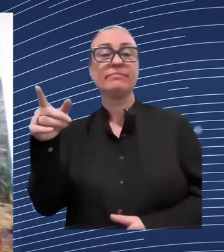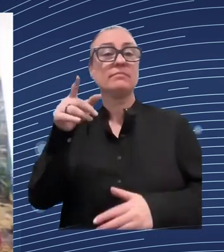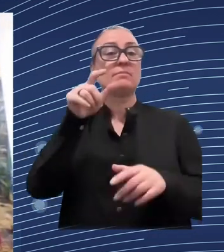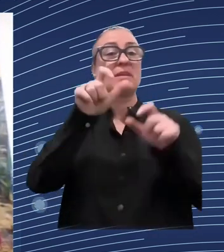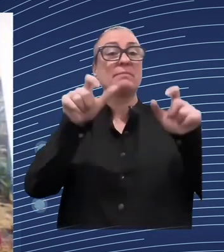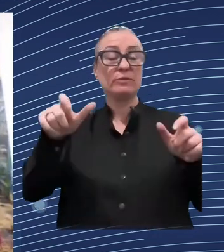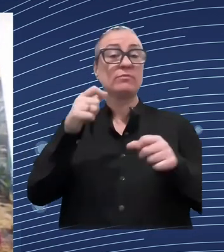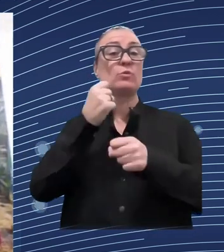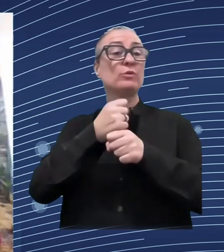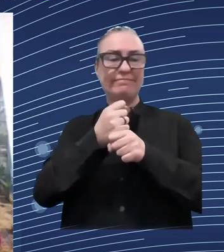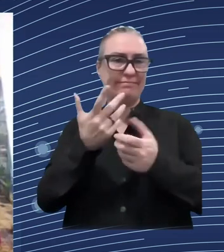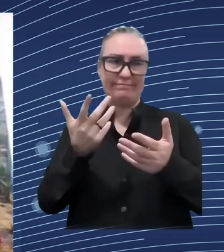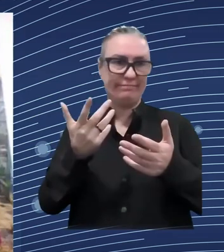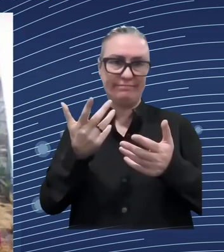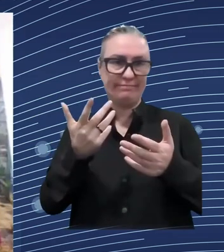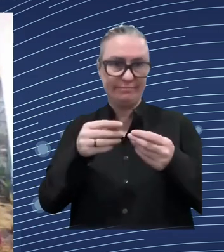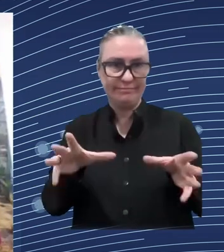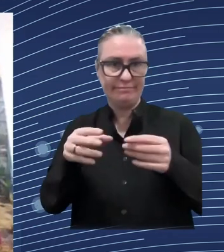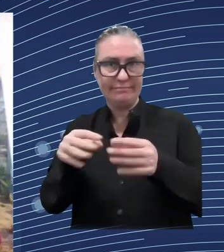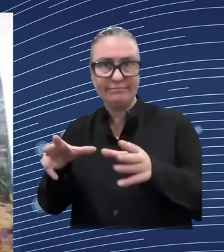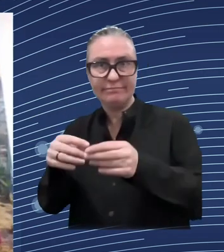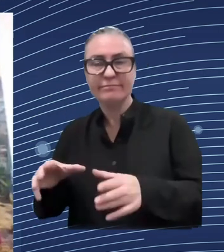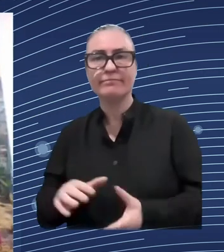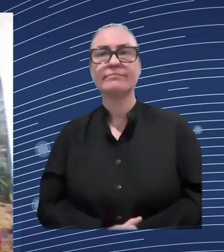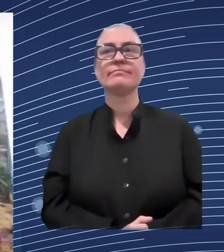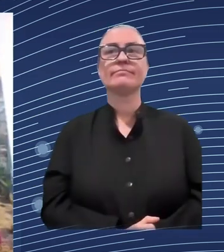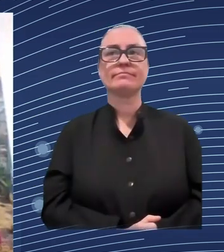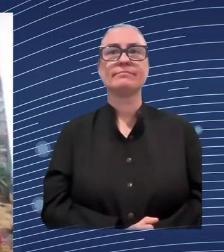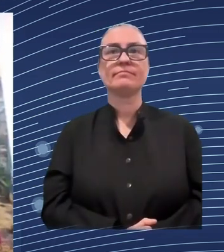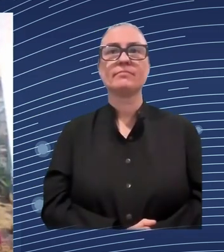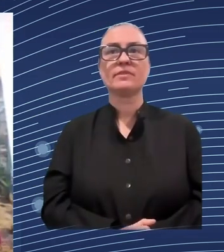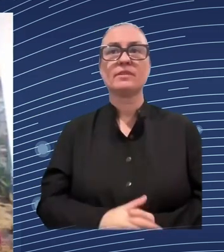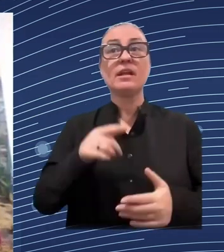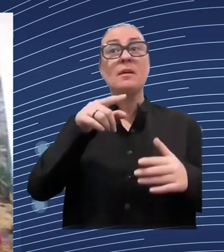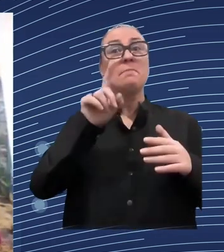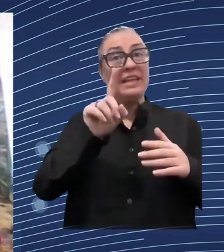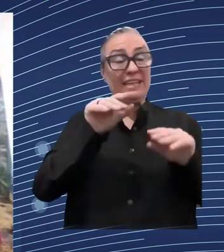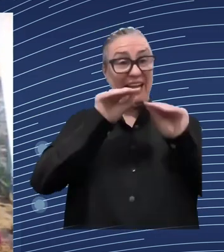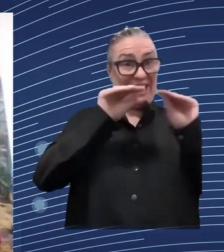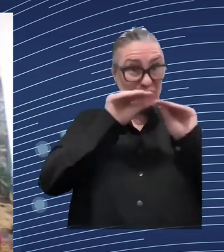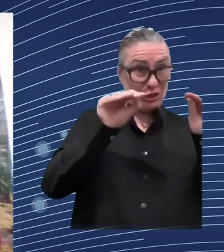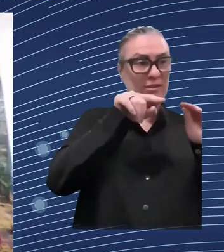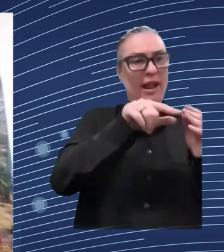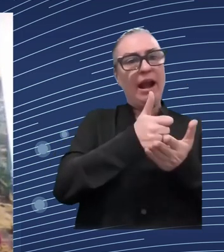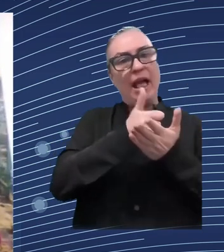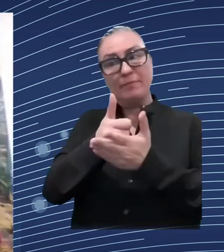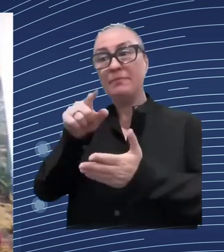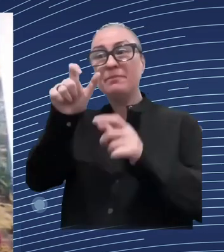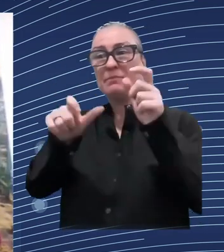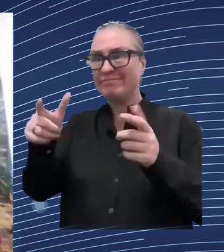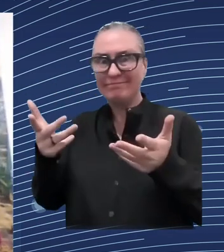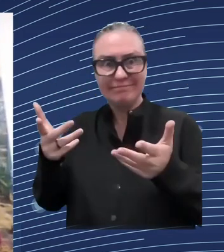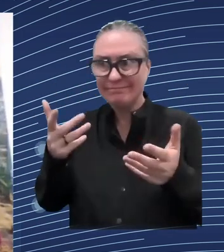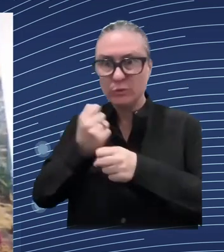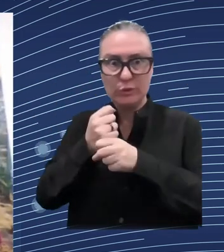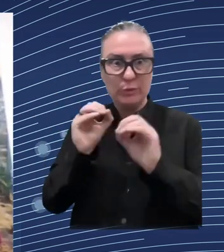and study the topics that are most relevant and interesting for them and uh also the engagement